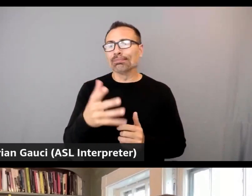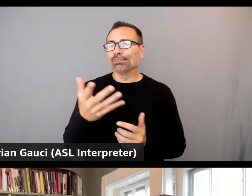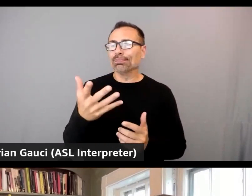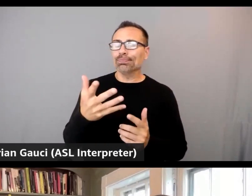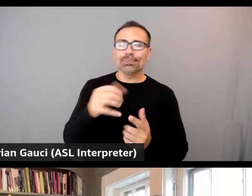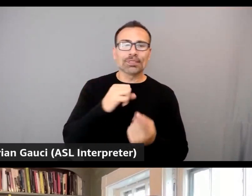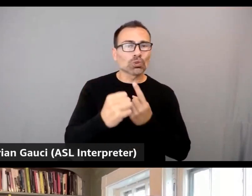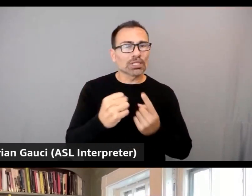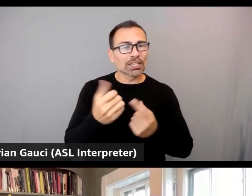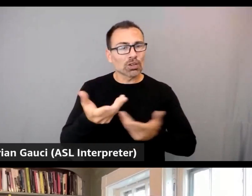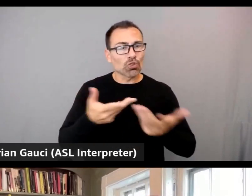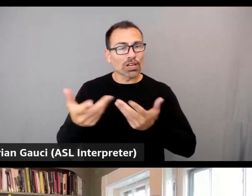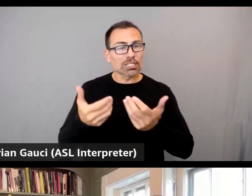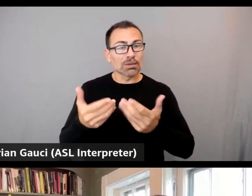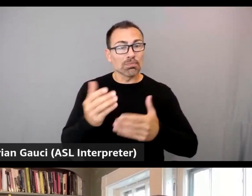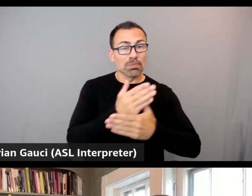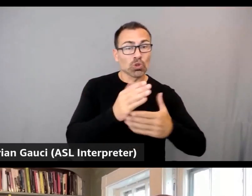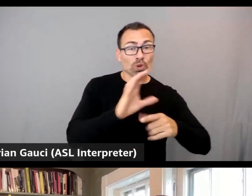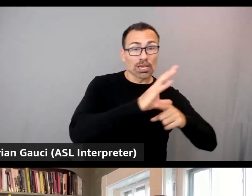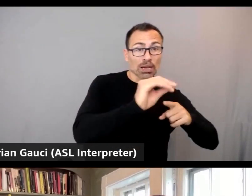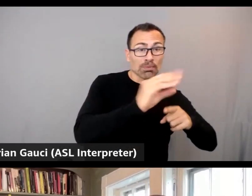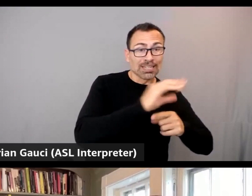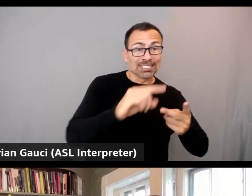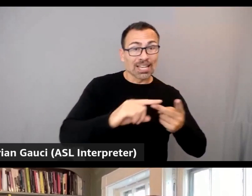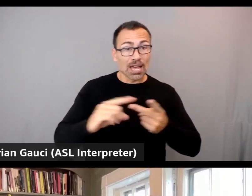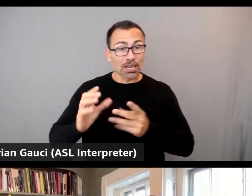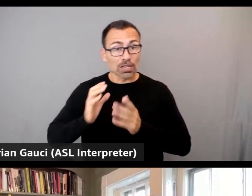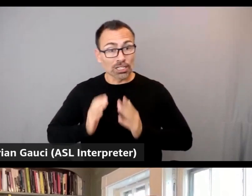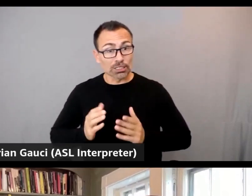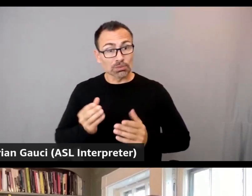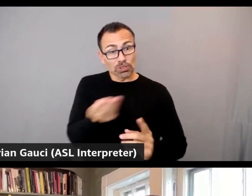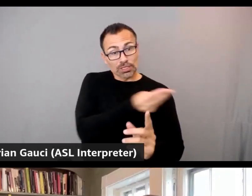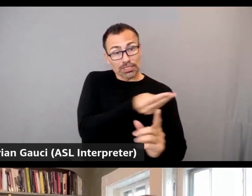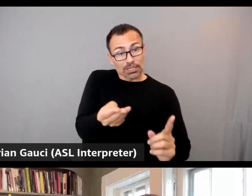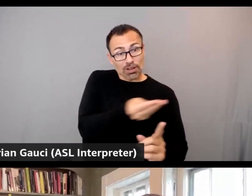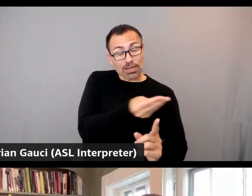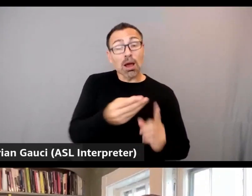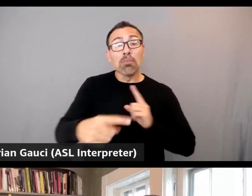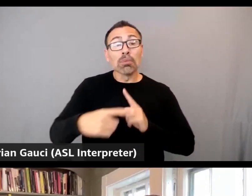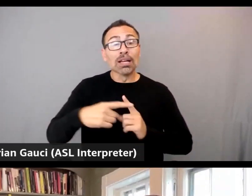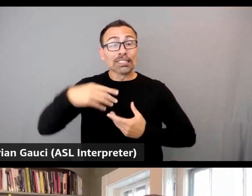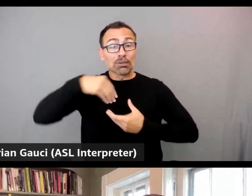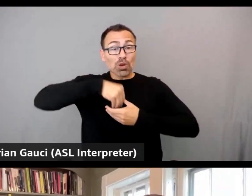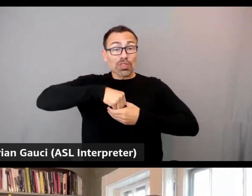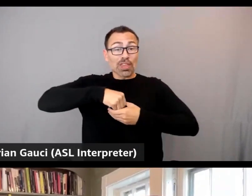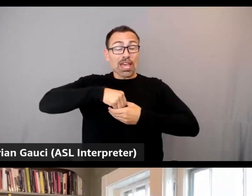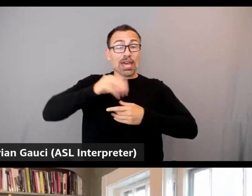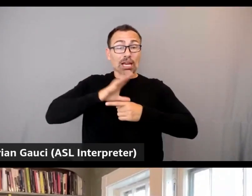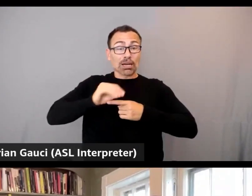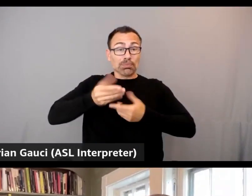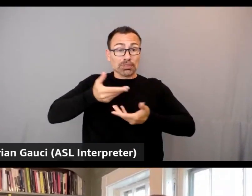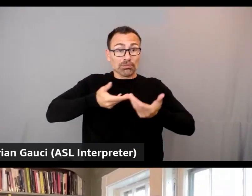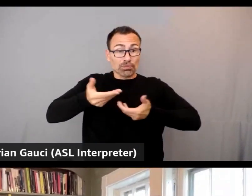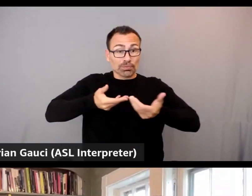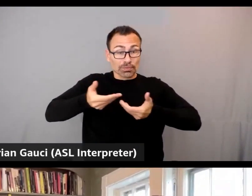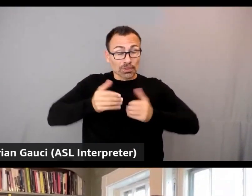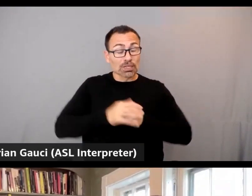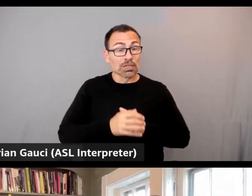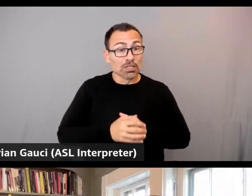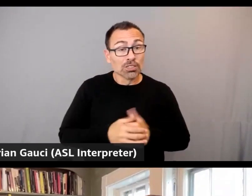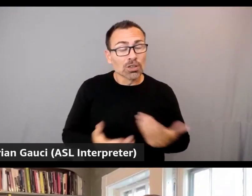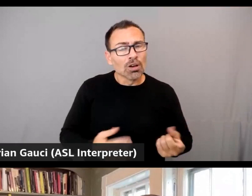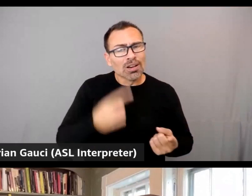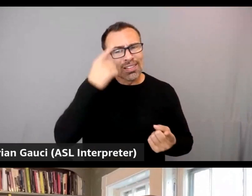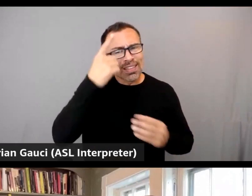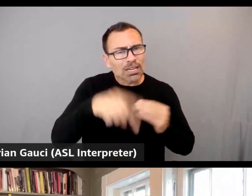interactions between companies and their customers. It's also going to be the case internally in companies. So think about all the reporting that has